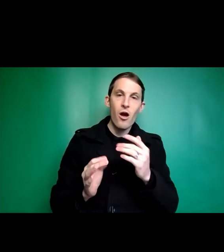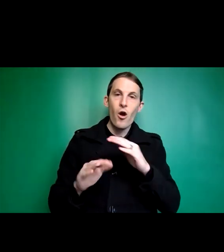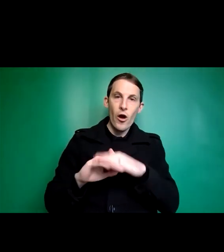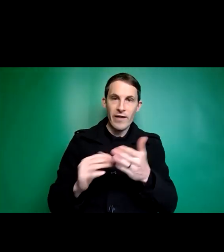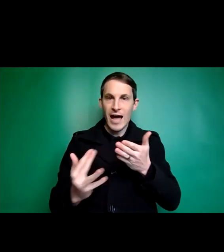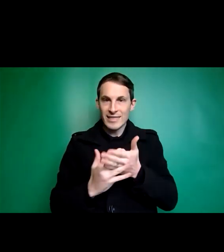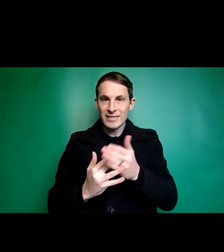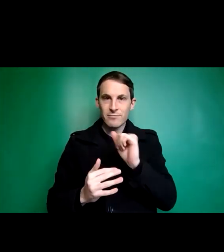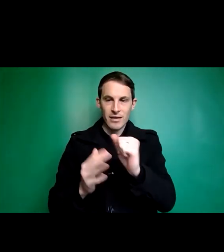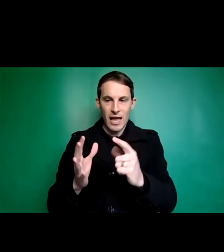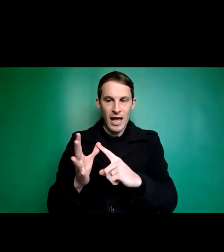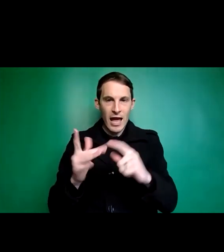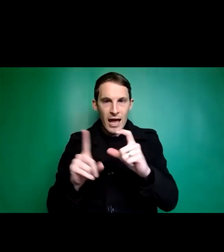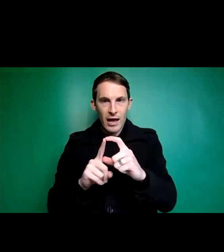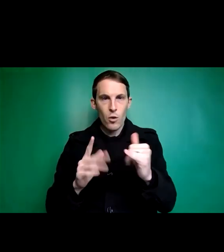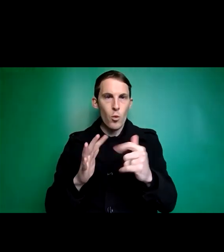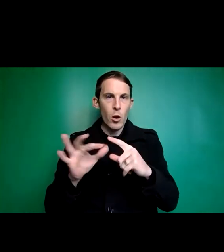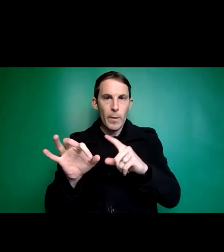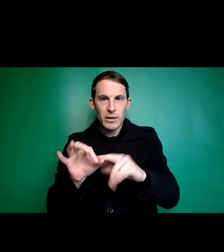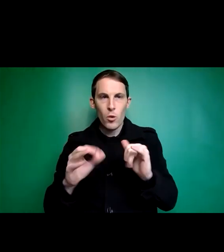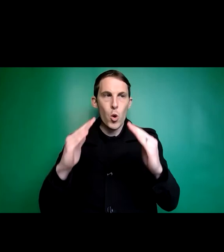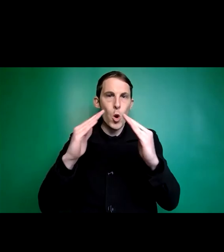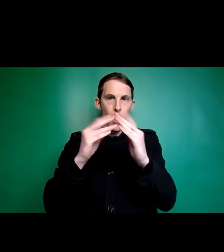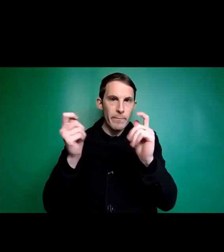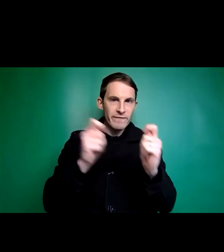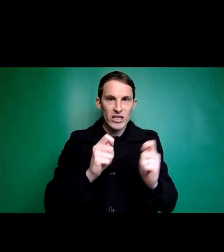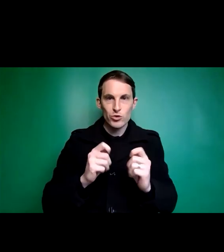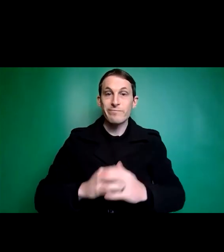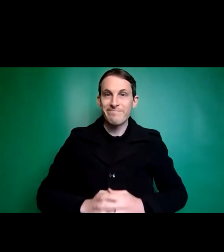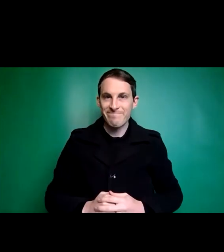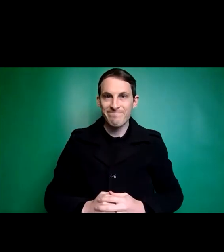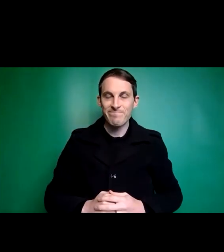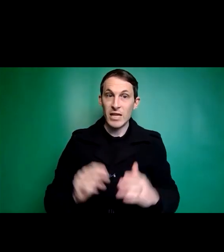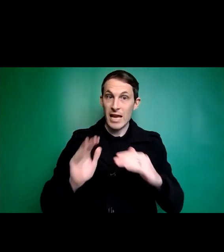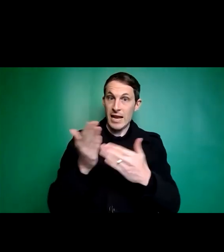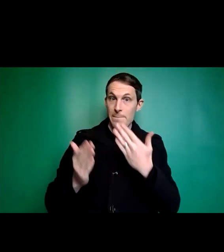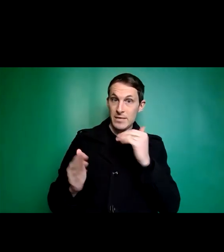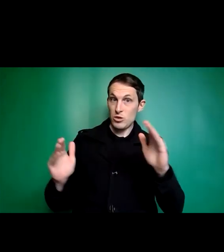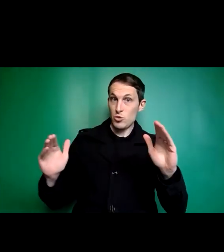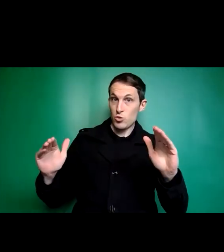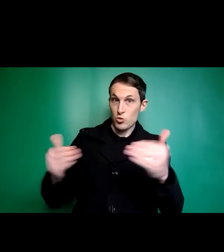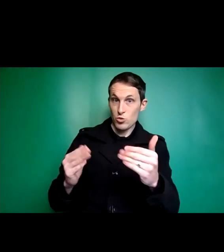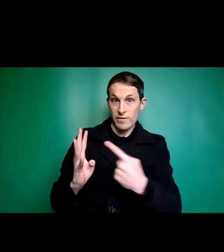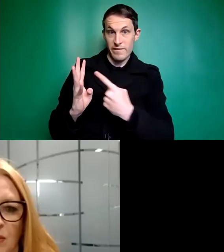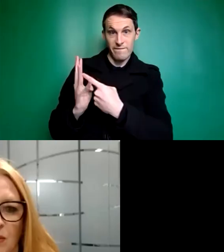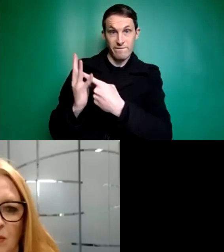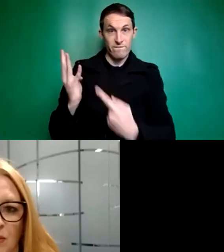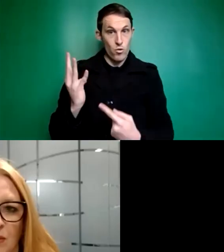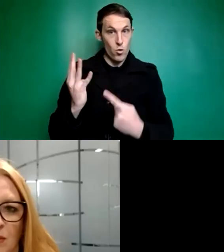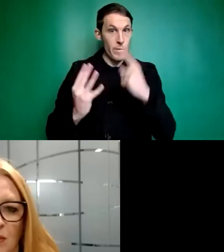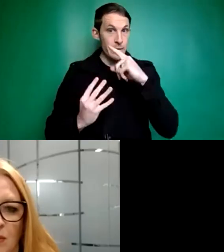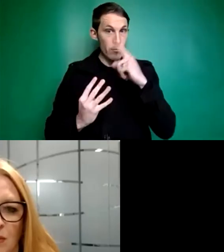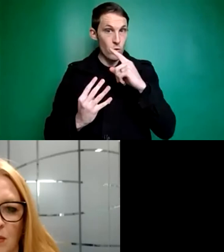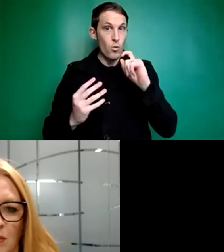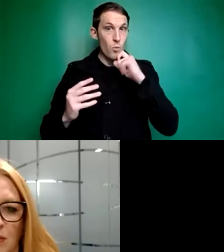equipment and home modifications. So let me introduce the four people who are going to be